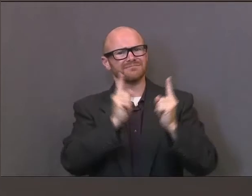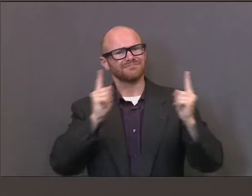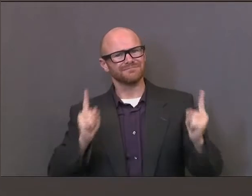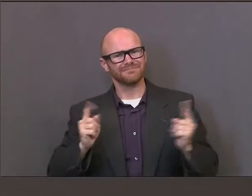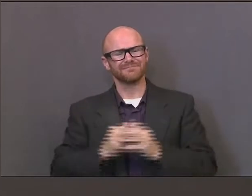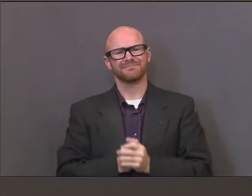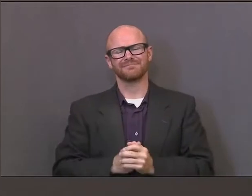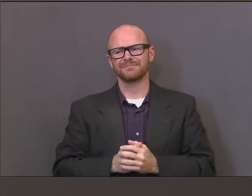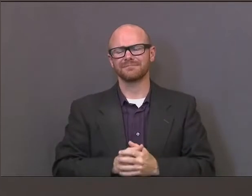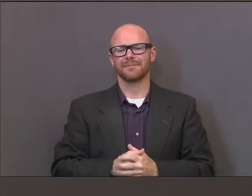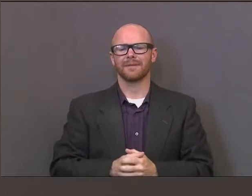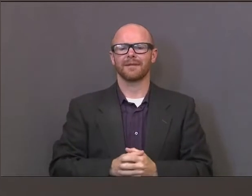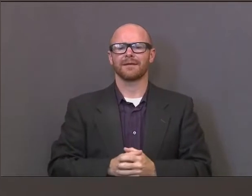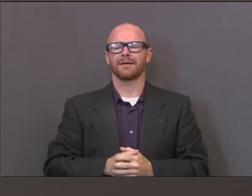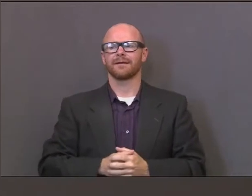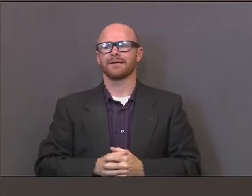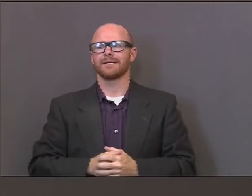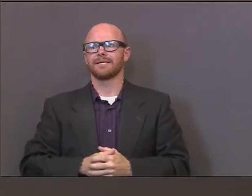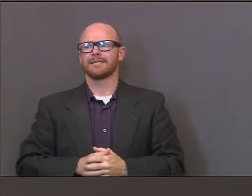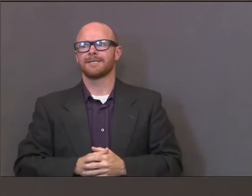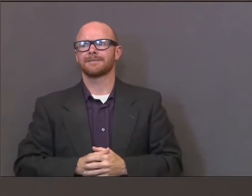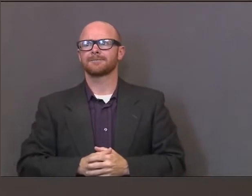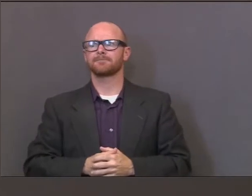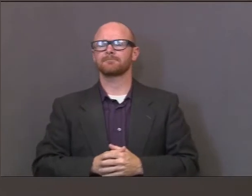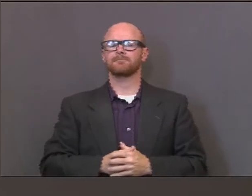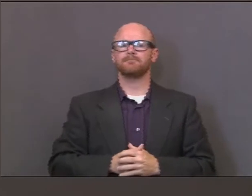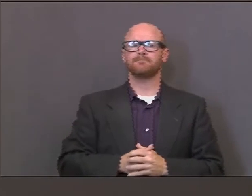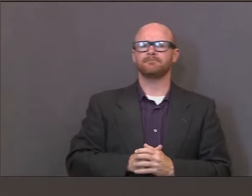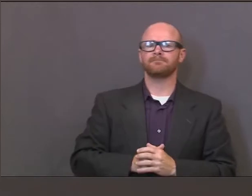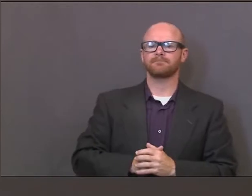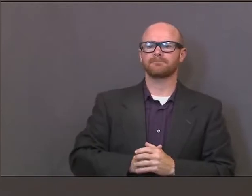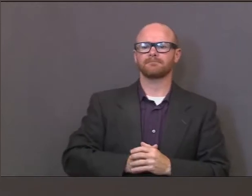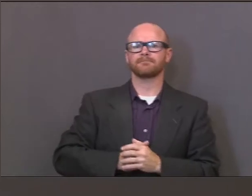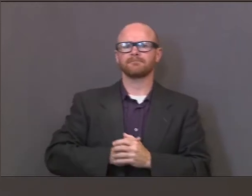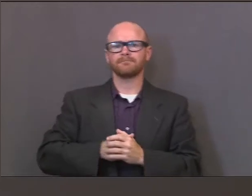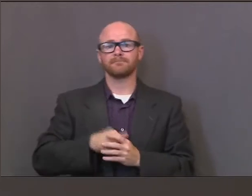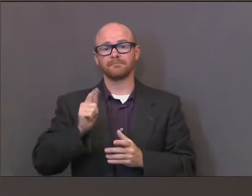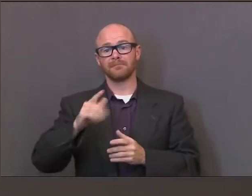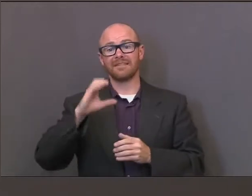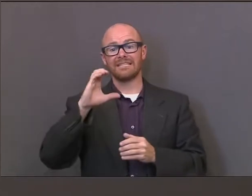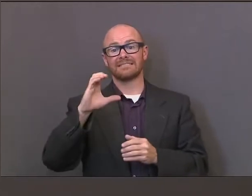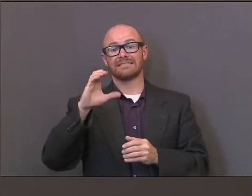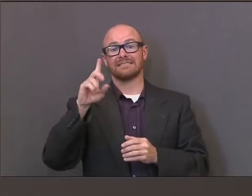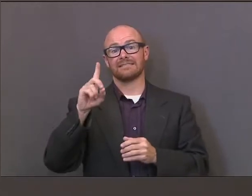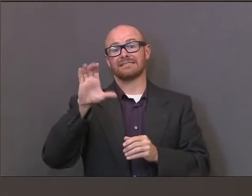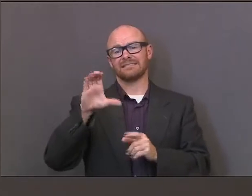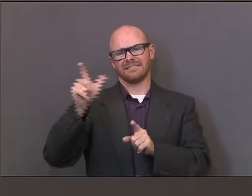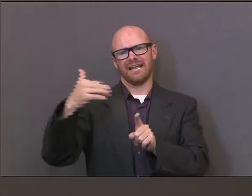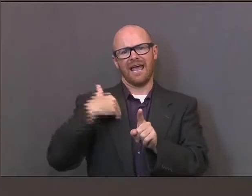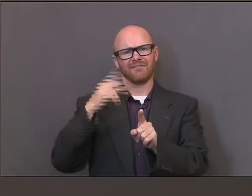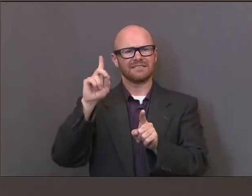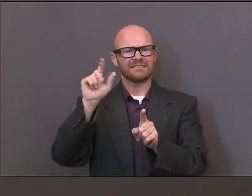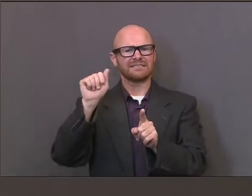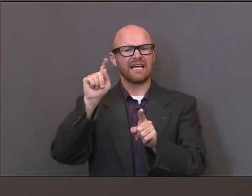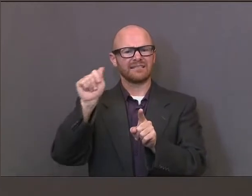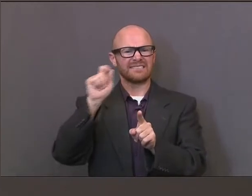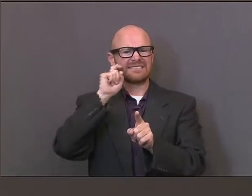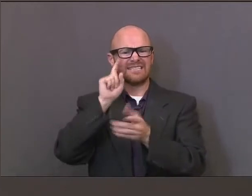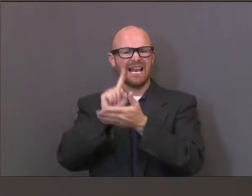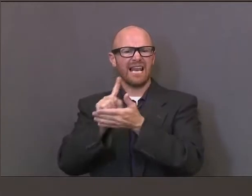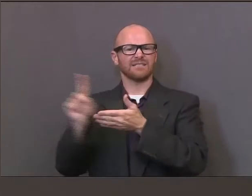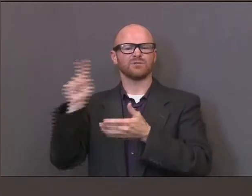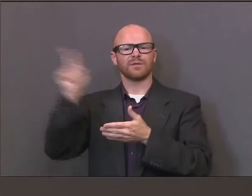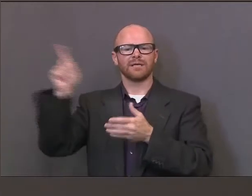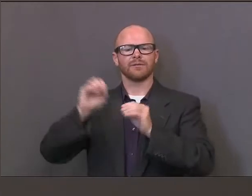Let me transition to this. I know that we had the CDC data was released here last week.